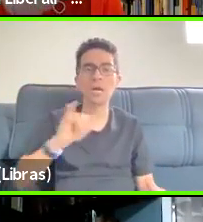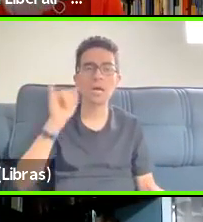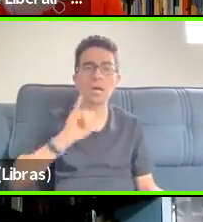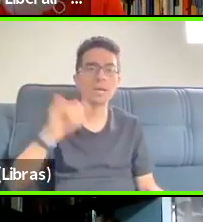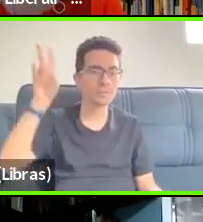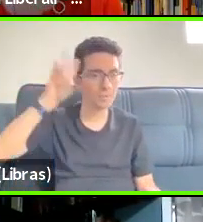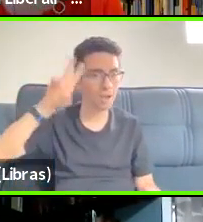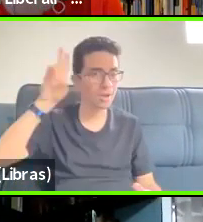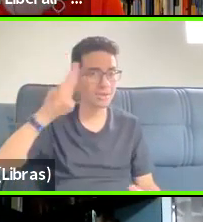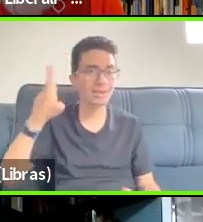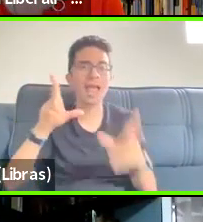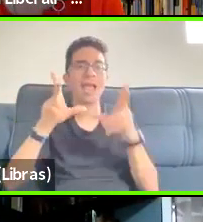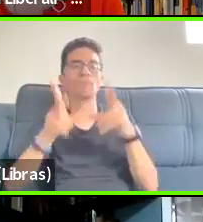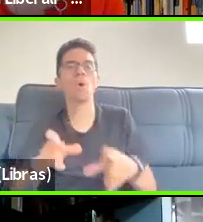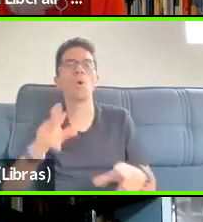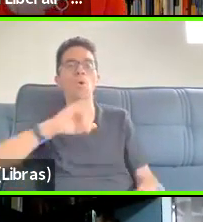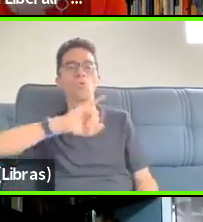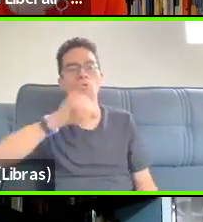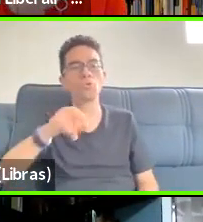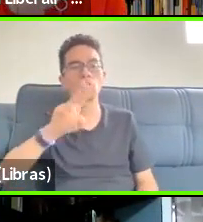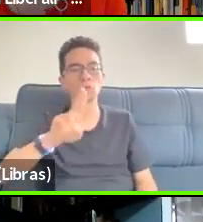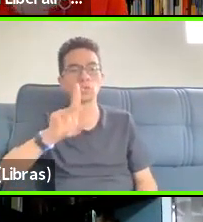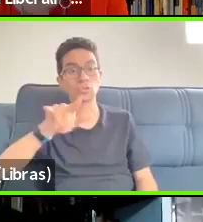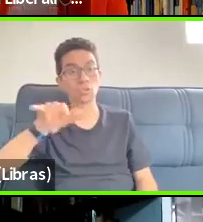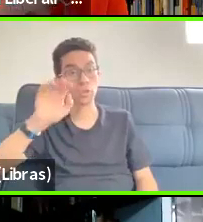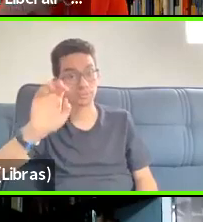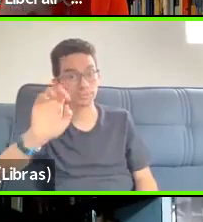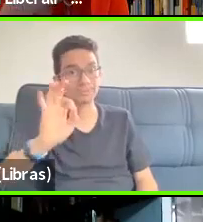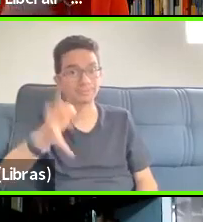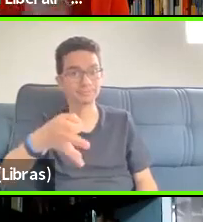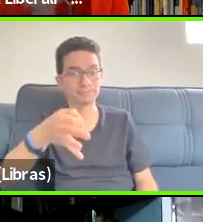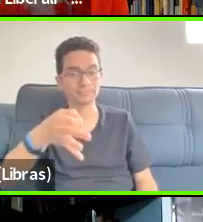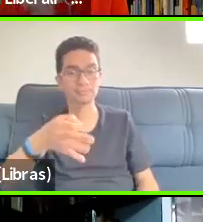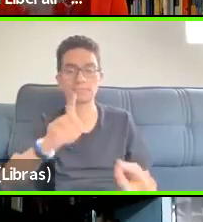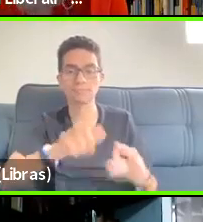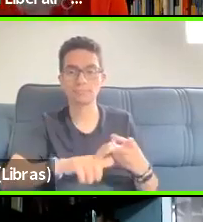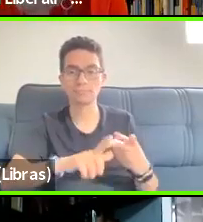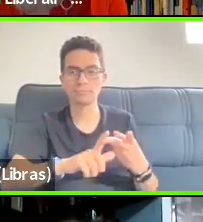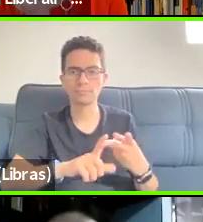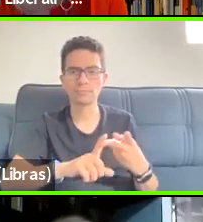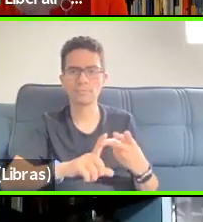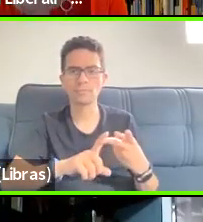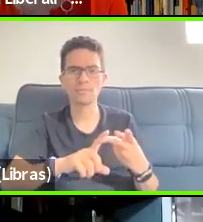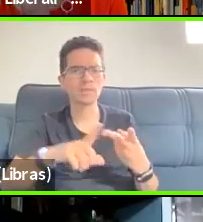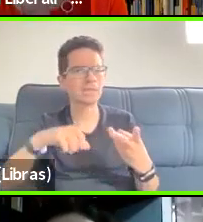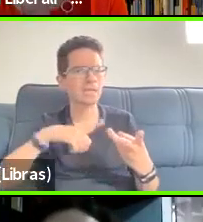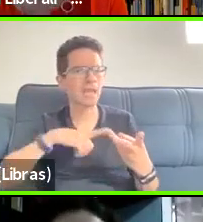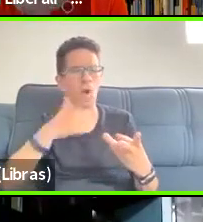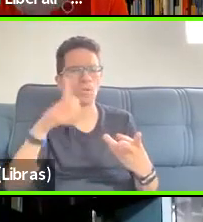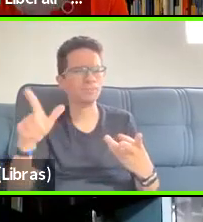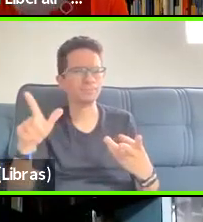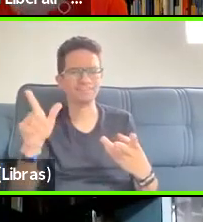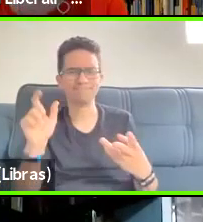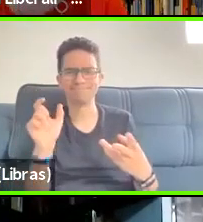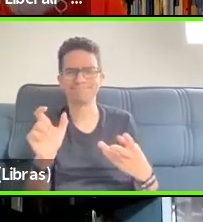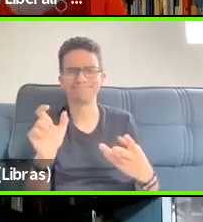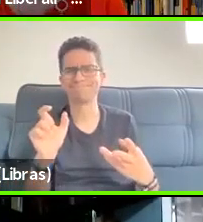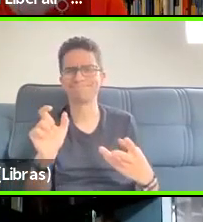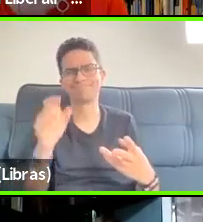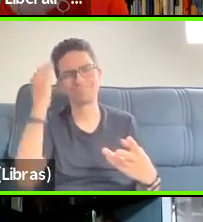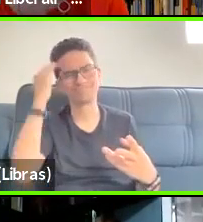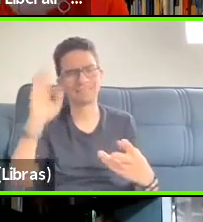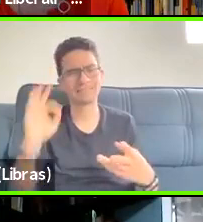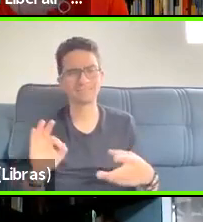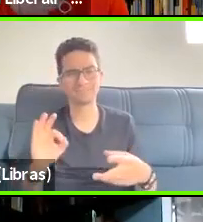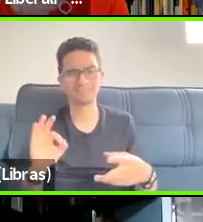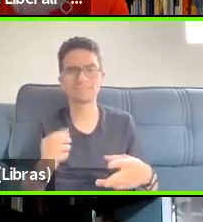the outlines paper of the PA enacting, uh, you know, doing the clicker and doing a presentation. That